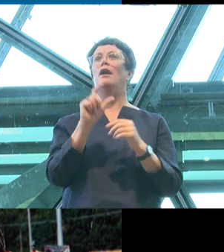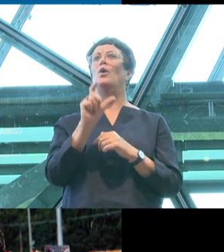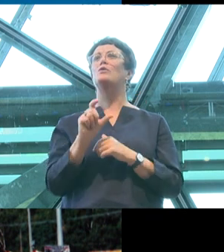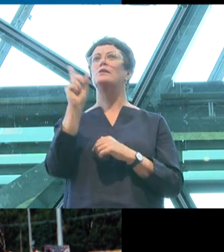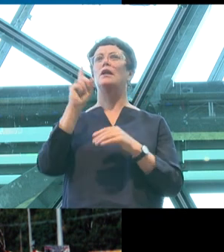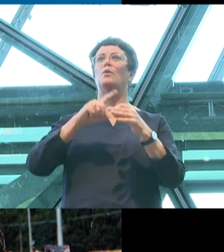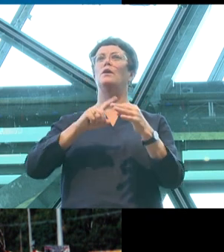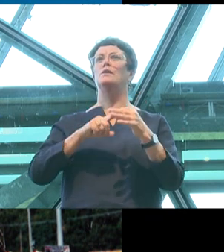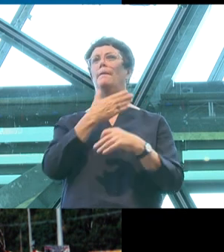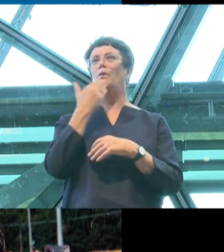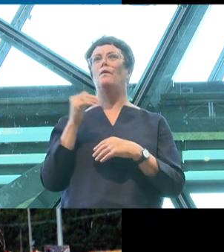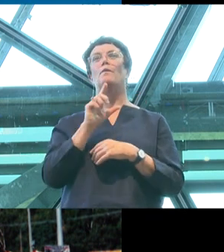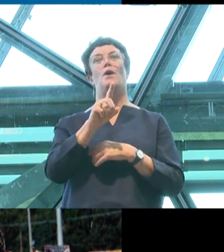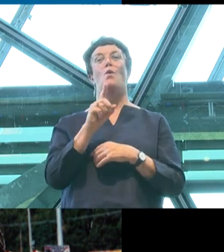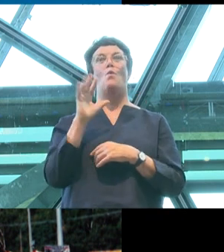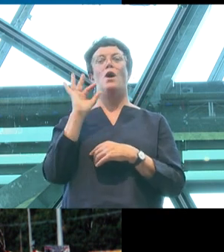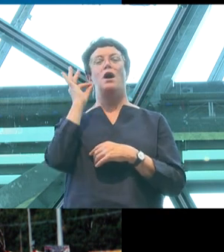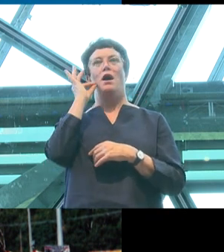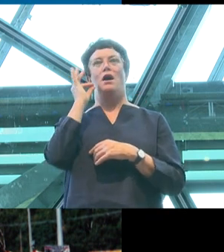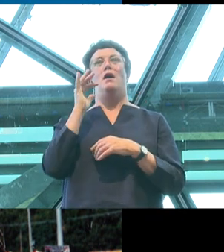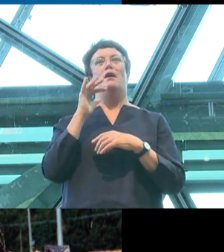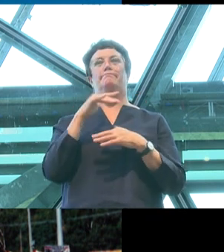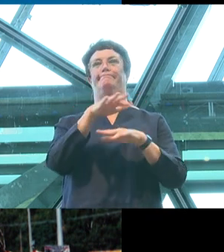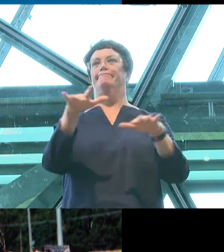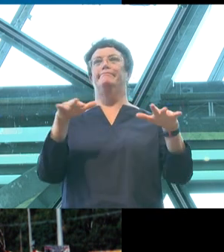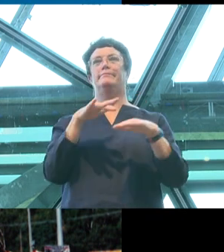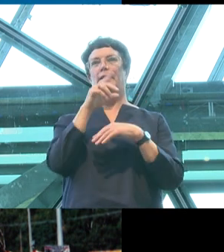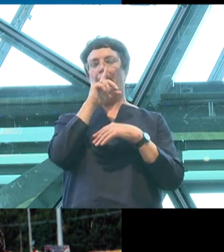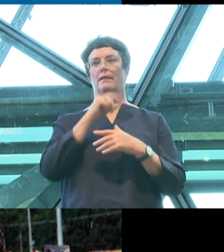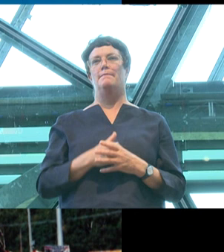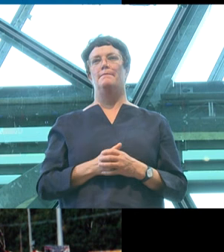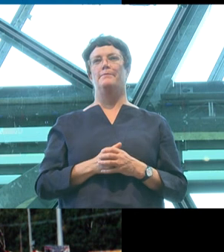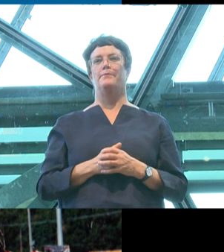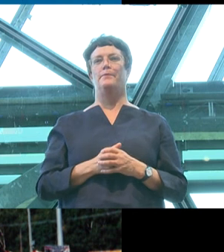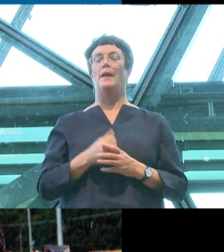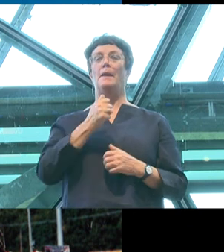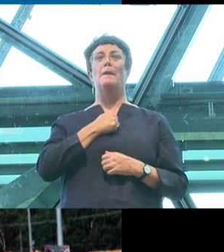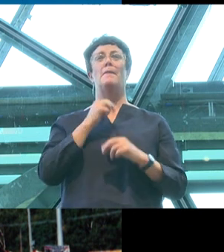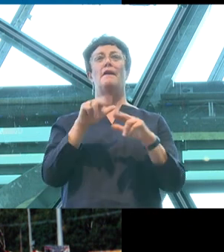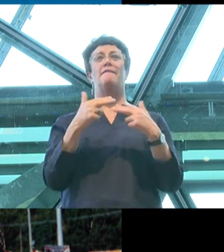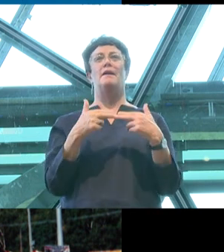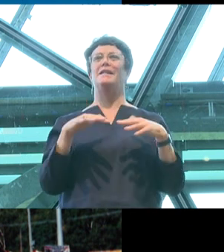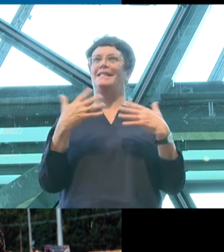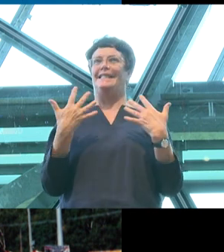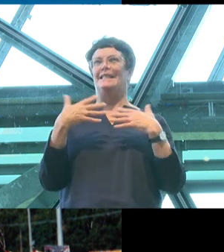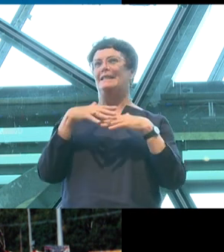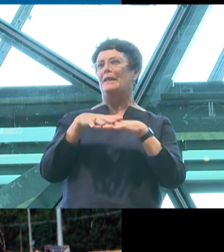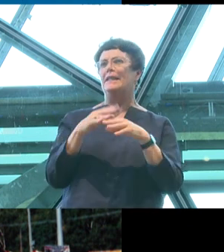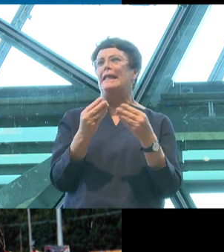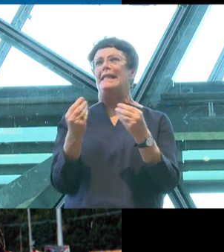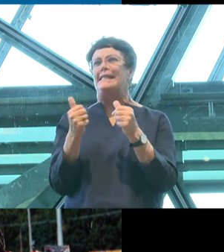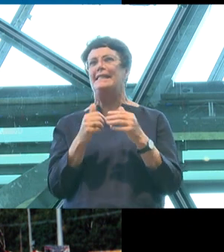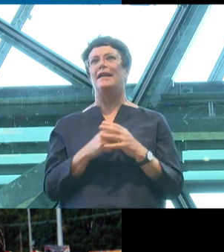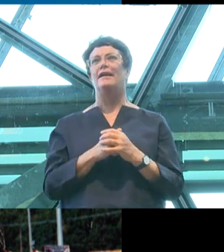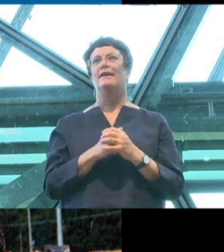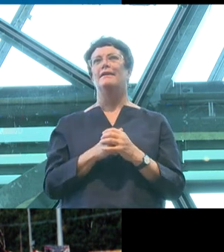It's also one of the whitest. And for reasons I think are pretty obvious, my family didn't quite blend in very easily. And I'm not just talking